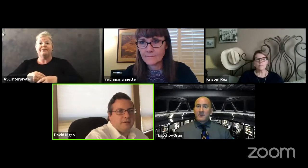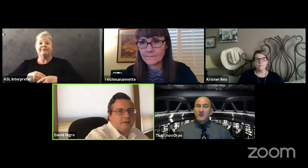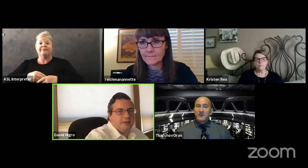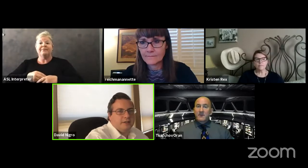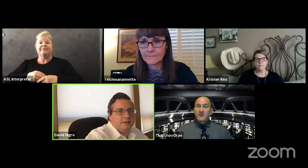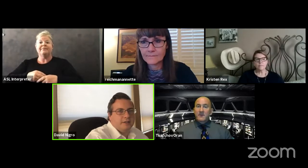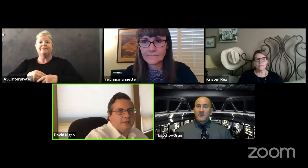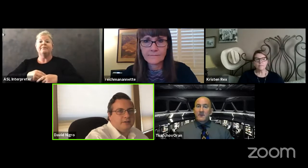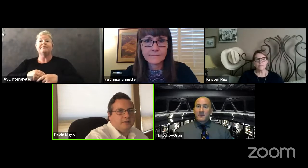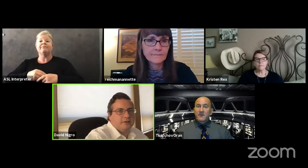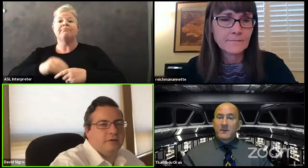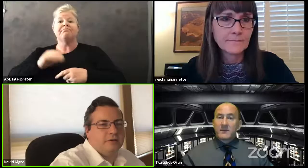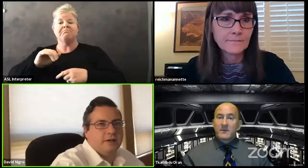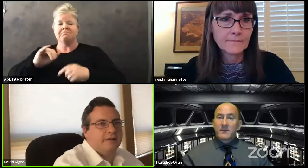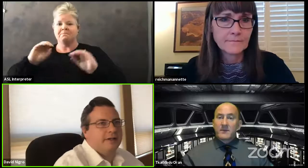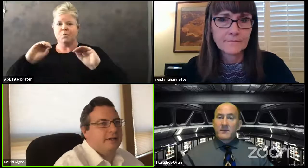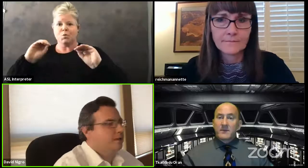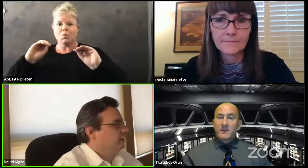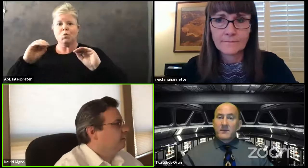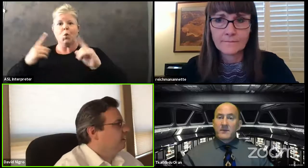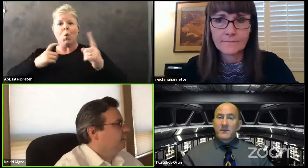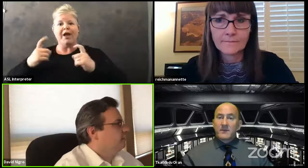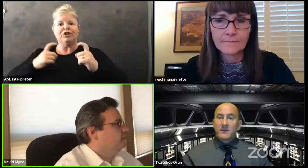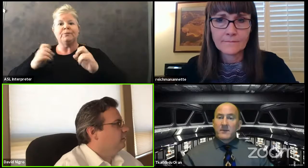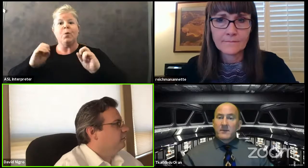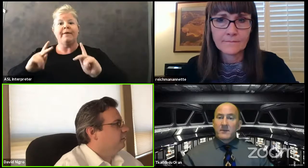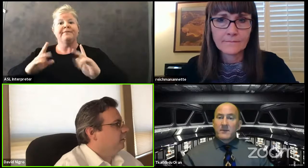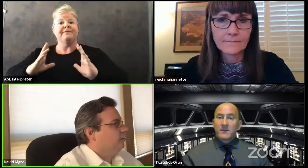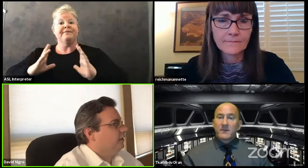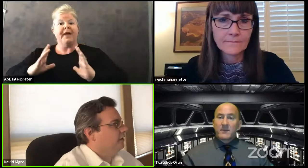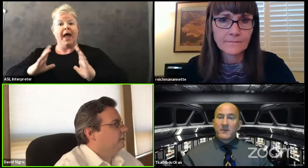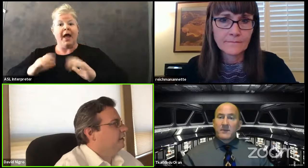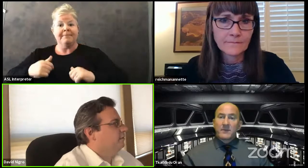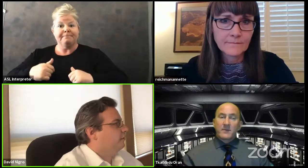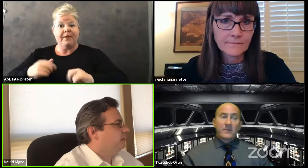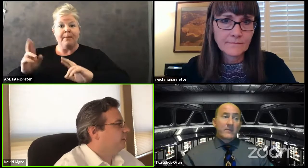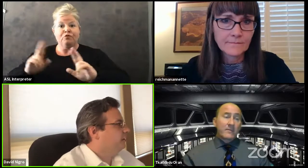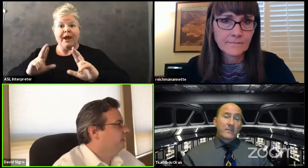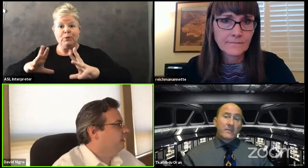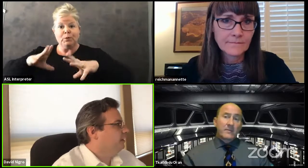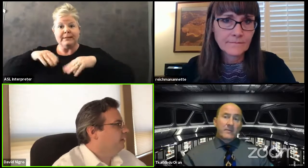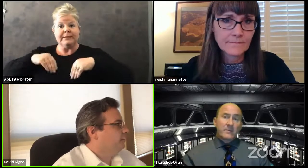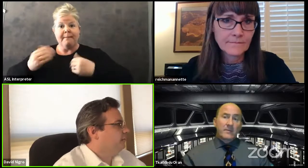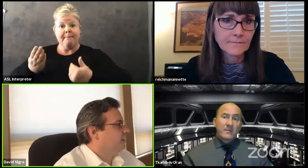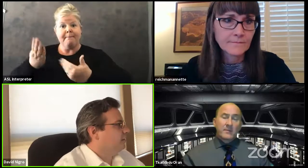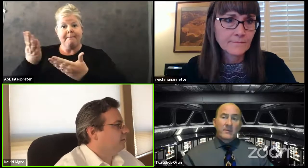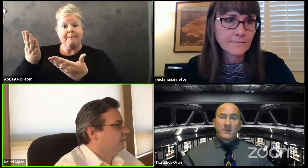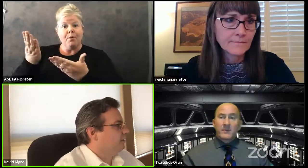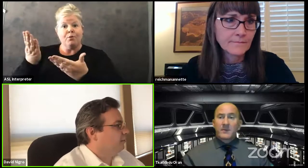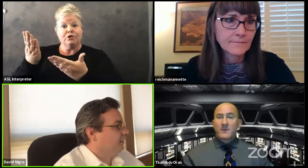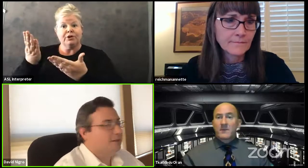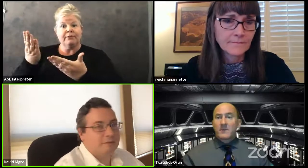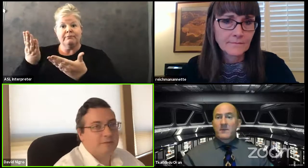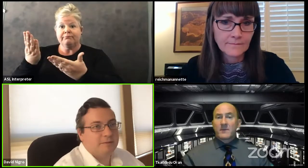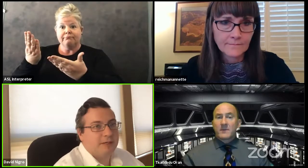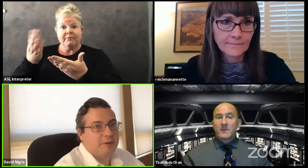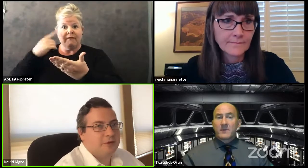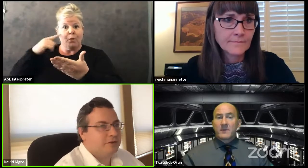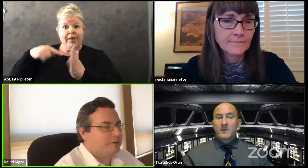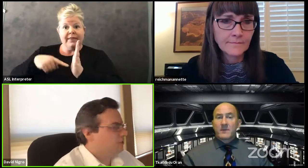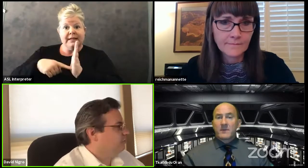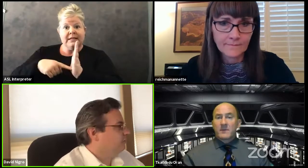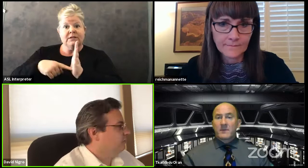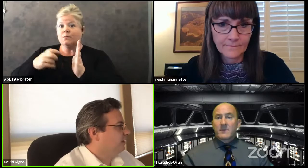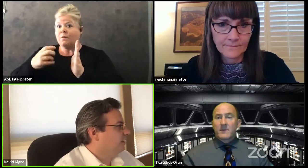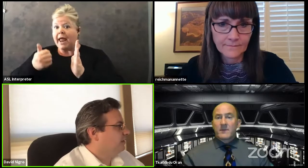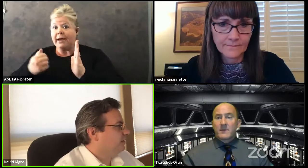and there i see none so if i could entertain a motion i will entertain a motion for this or if anyone would like to make a